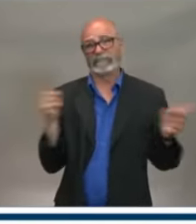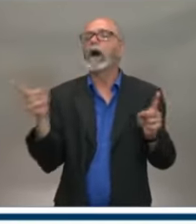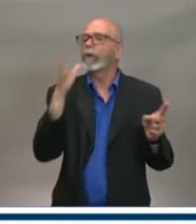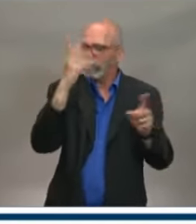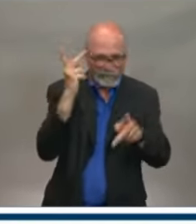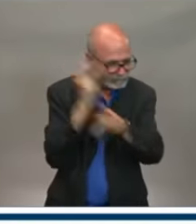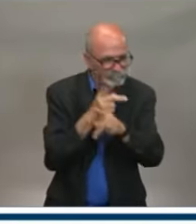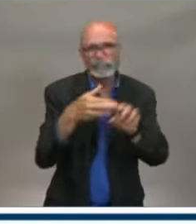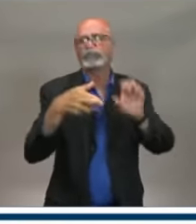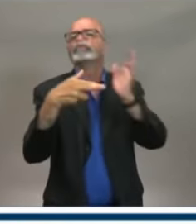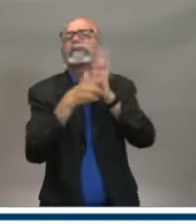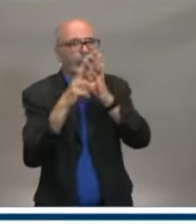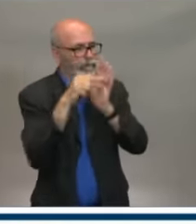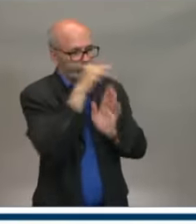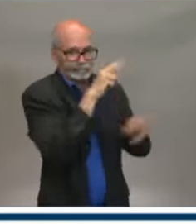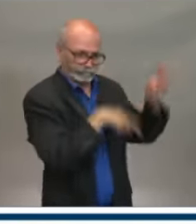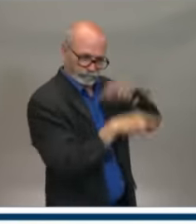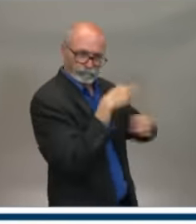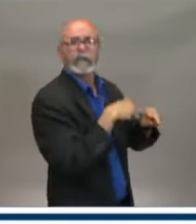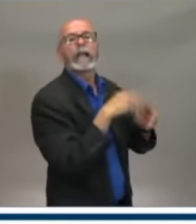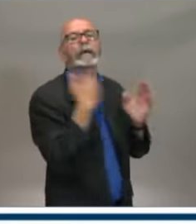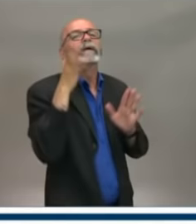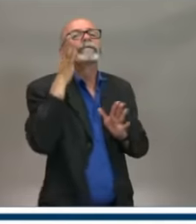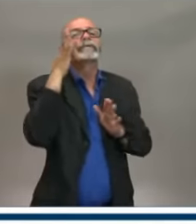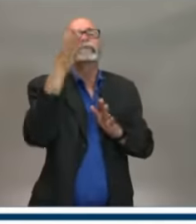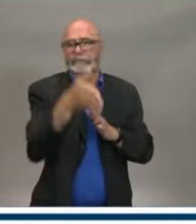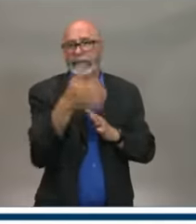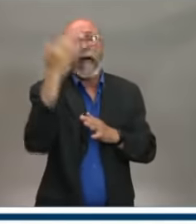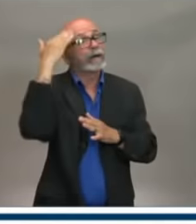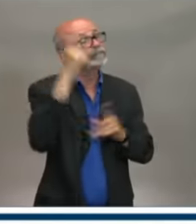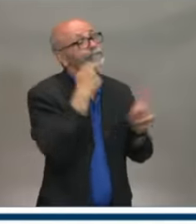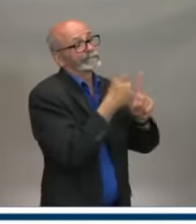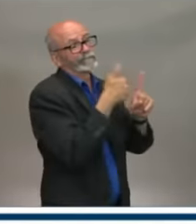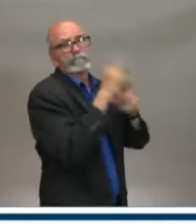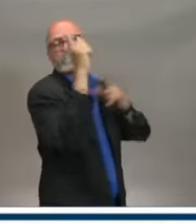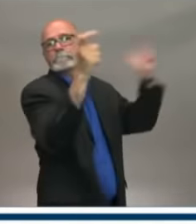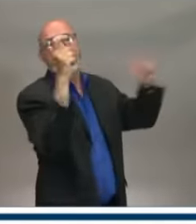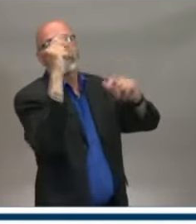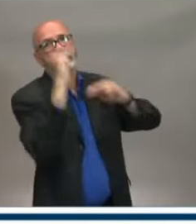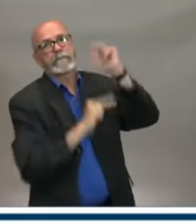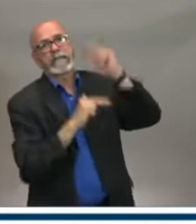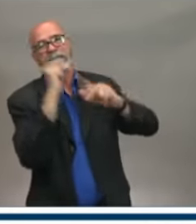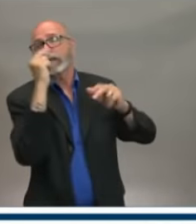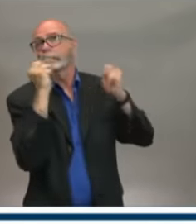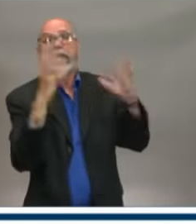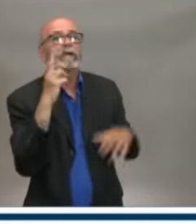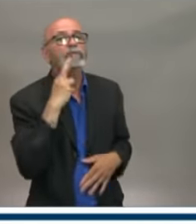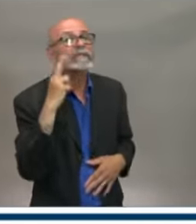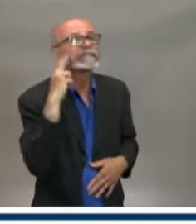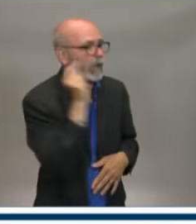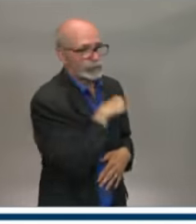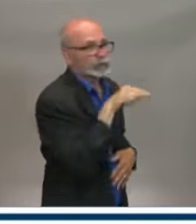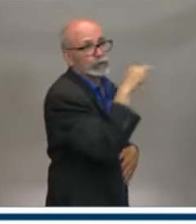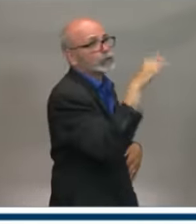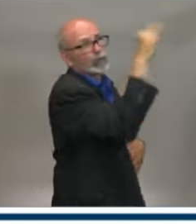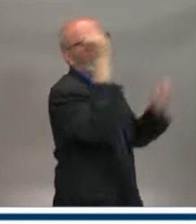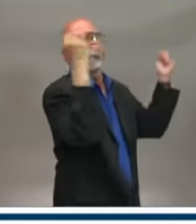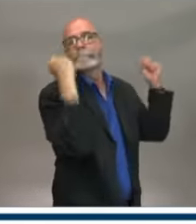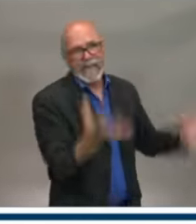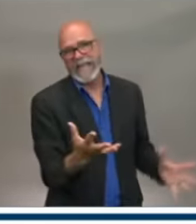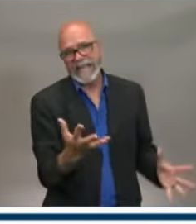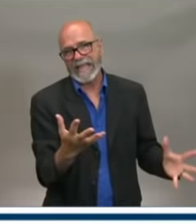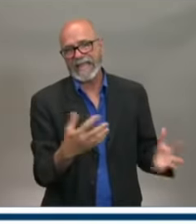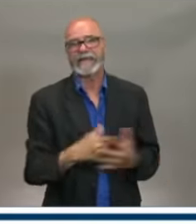of those larger facilities that have a number of residents in one spot. Natasha, do you have a follow-up?